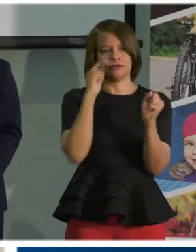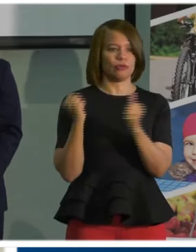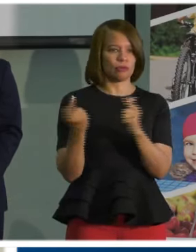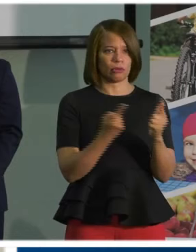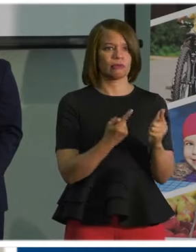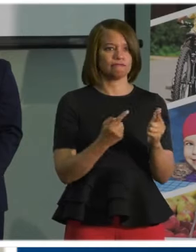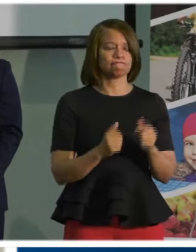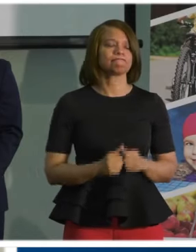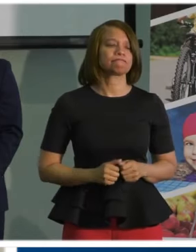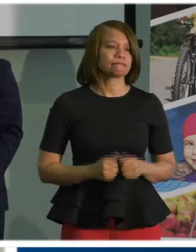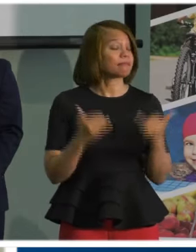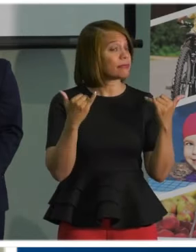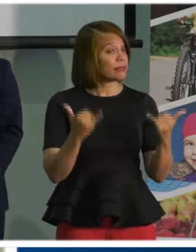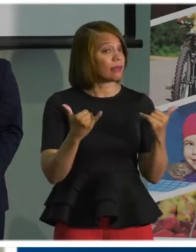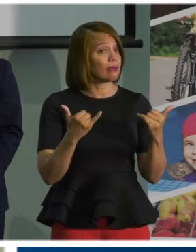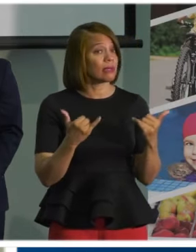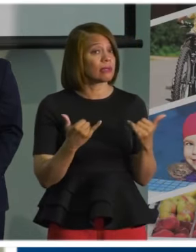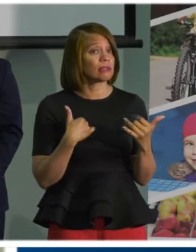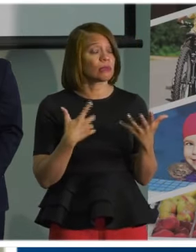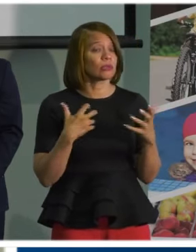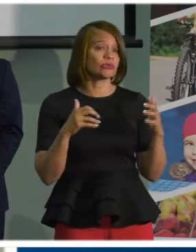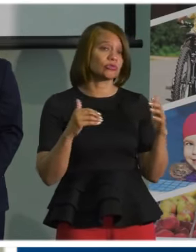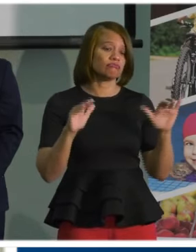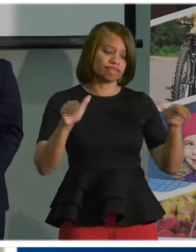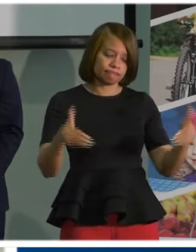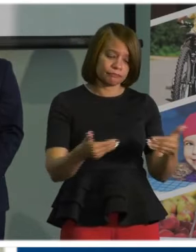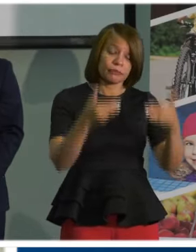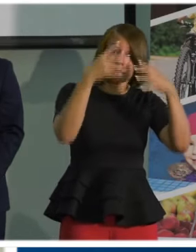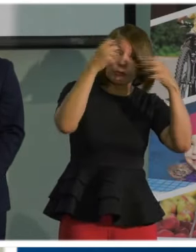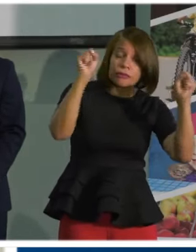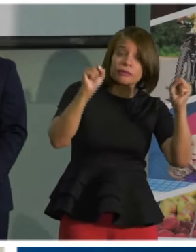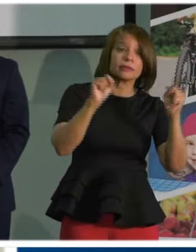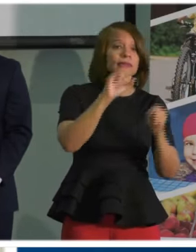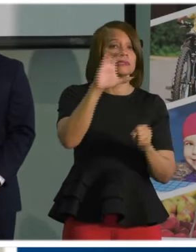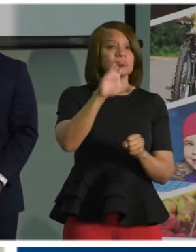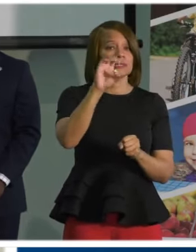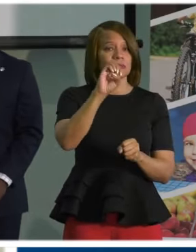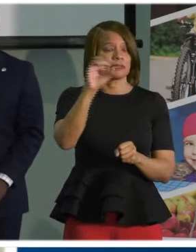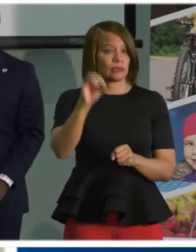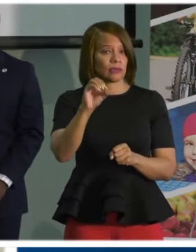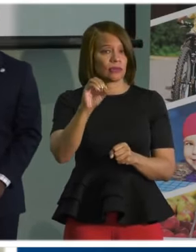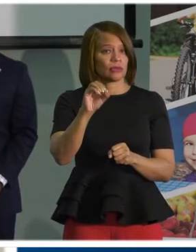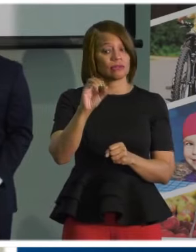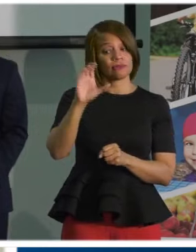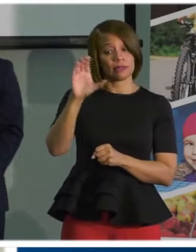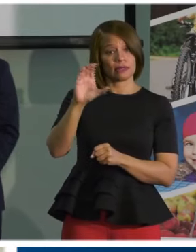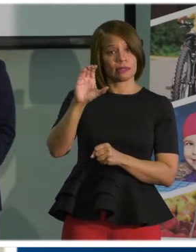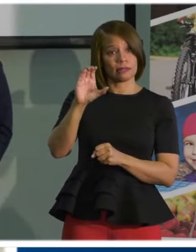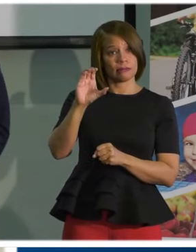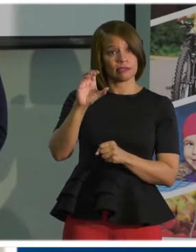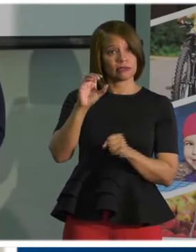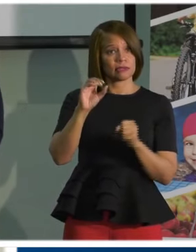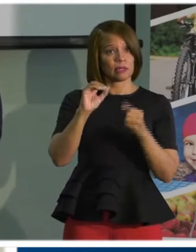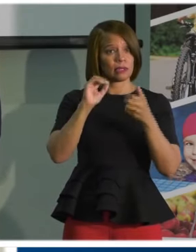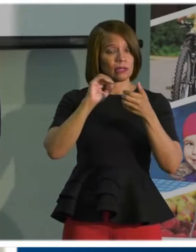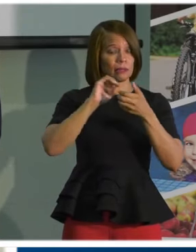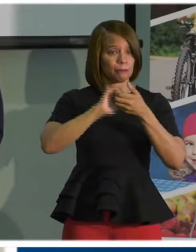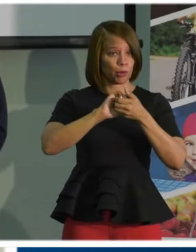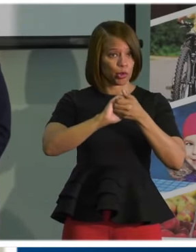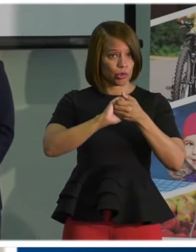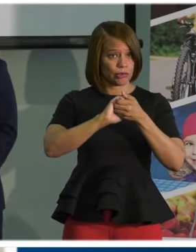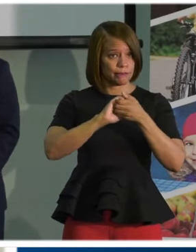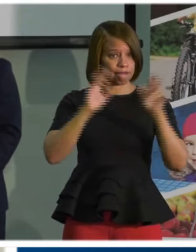Now, I'm honored to introduce Alex Fisher, the President and CEO of the Columbus Partnership, to talk about the